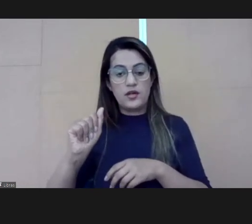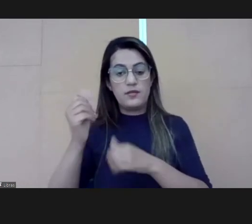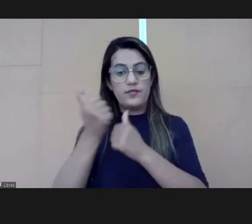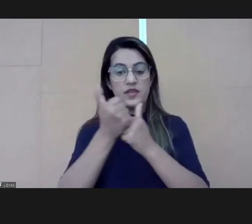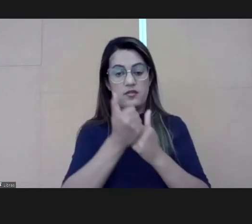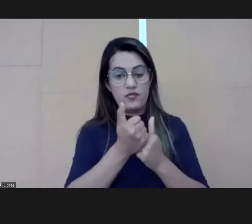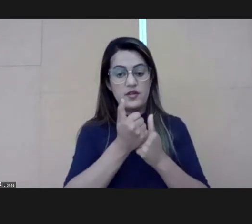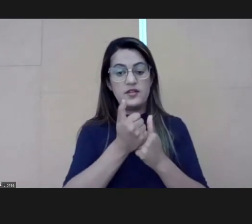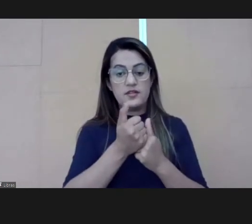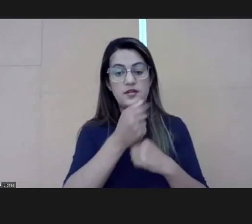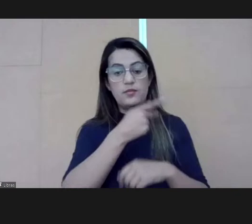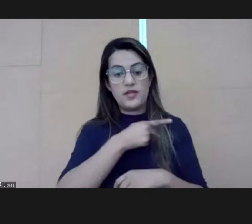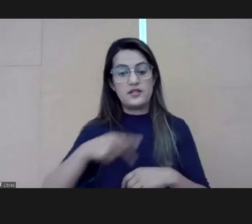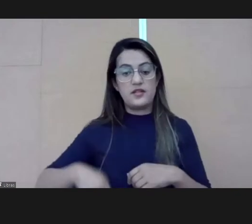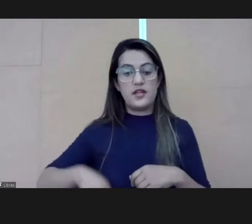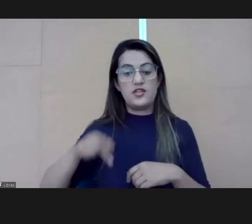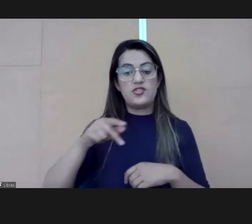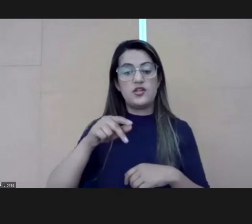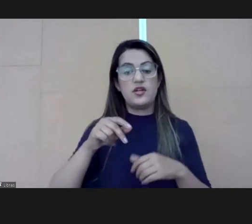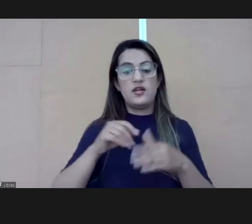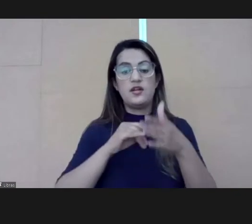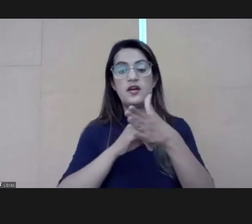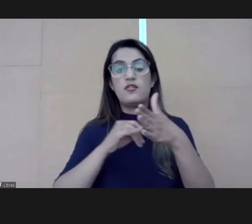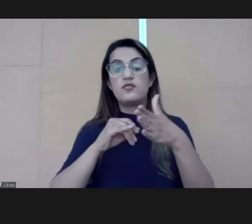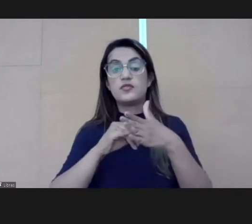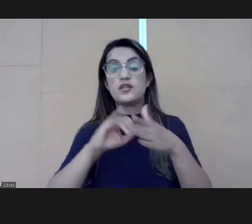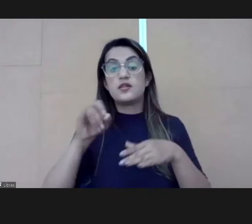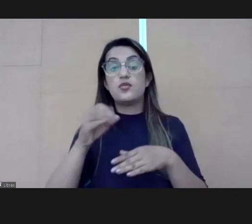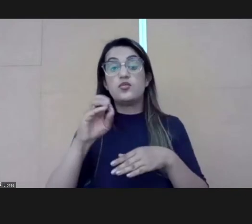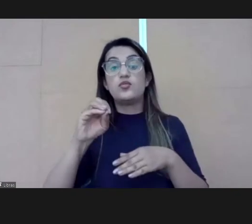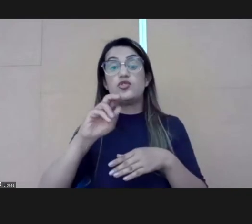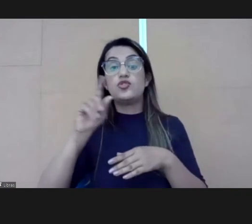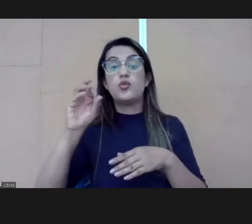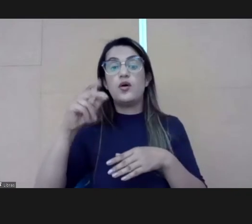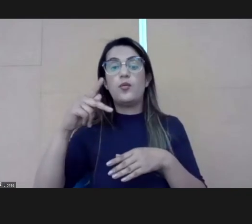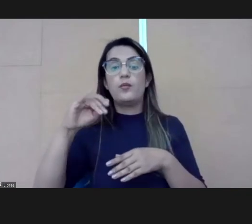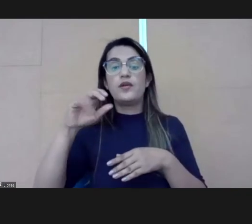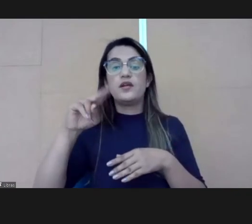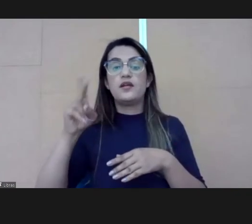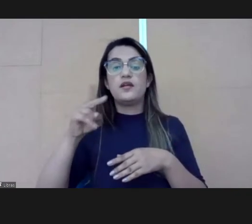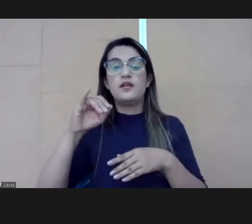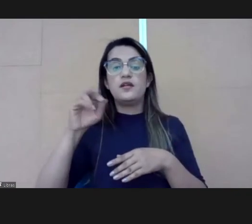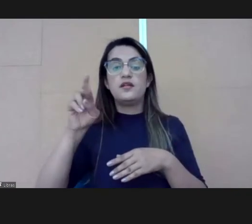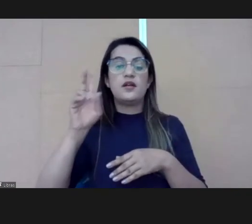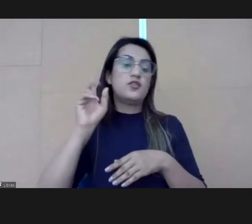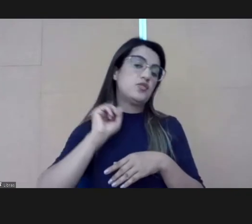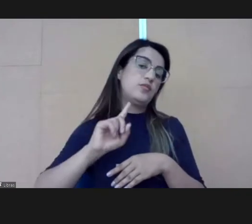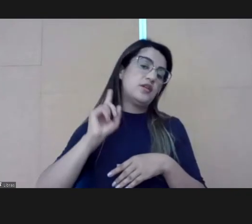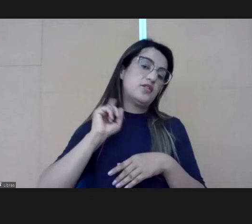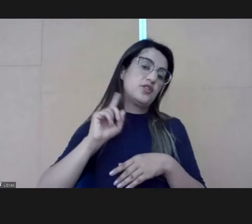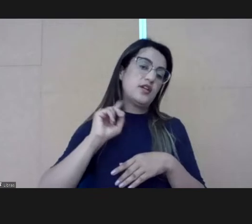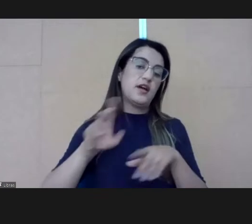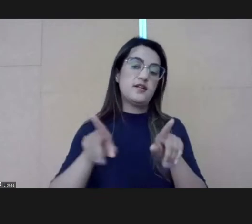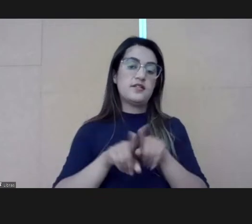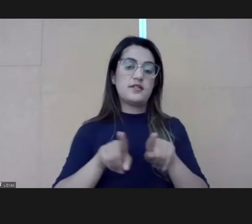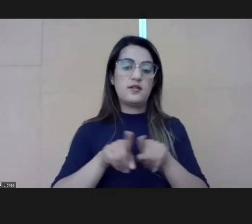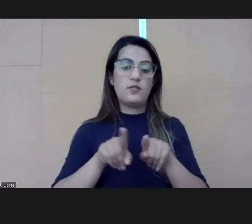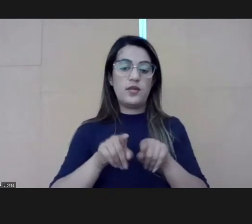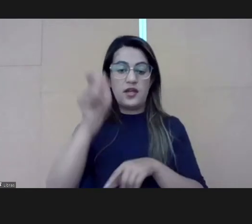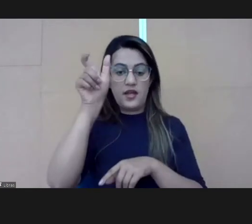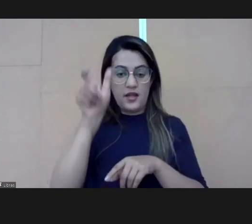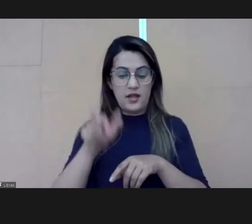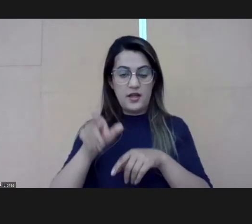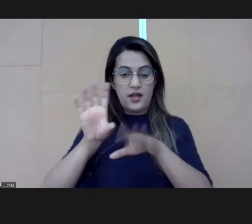the vice president of the Foundation João Pinheiro of Minas Gerais. Monica,